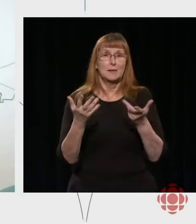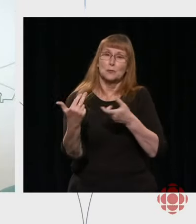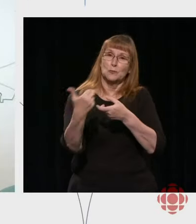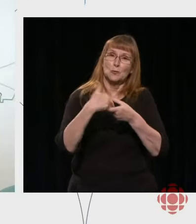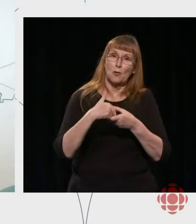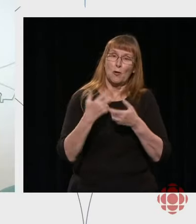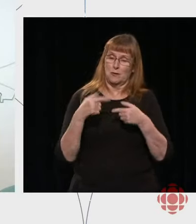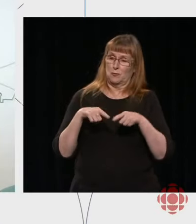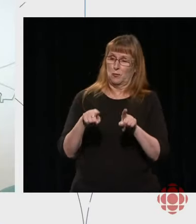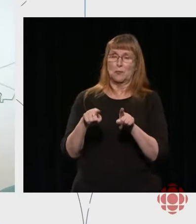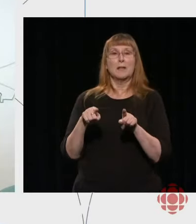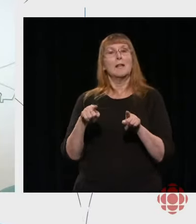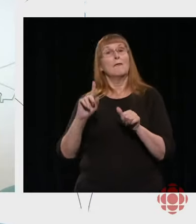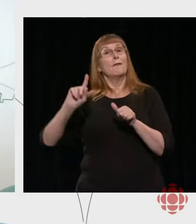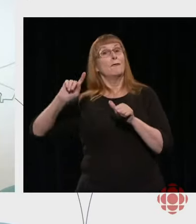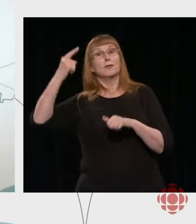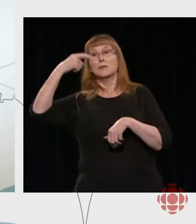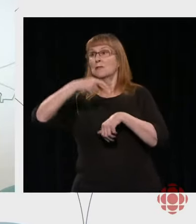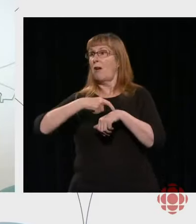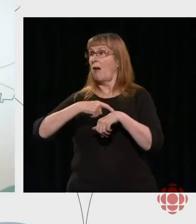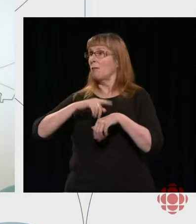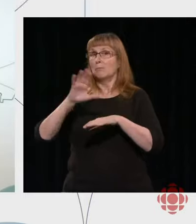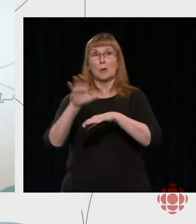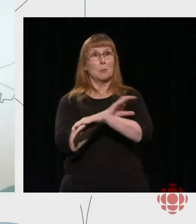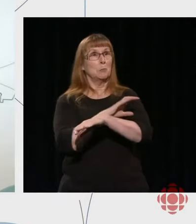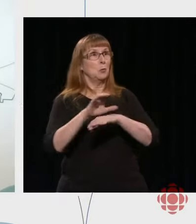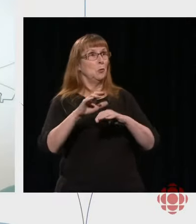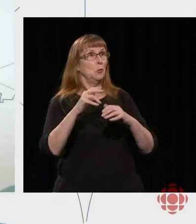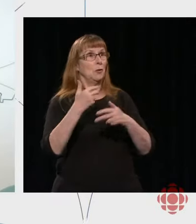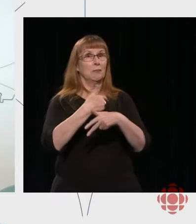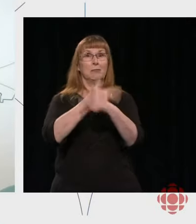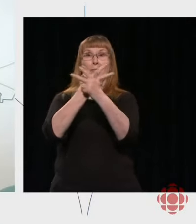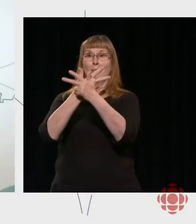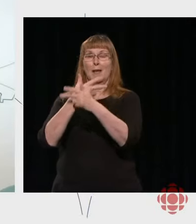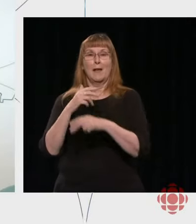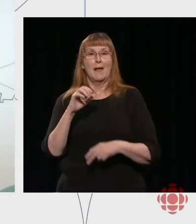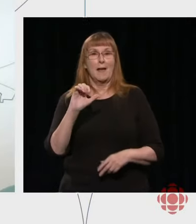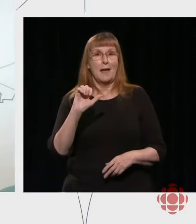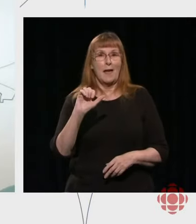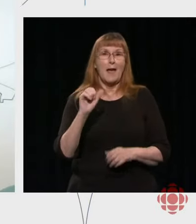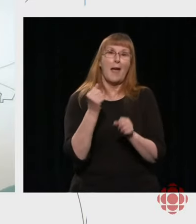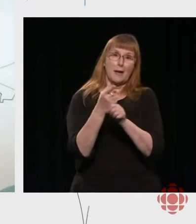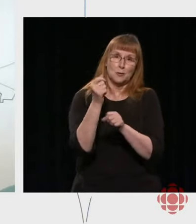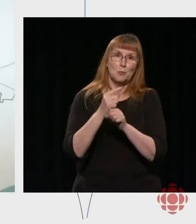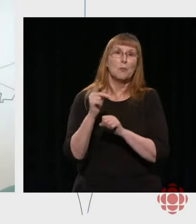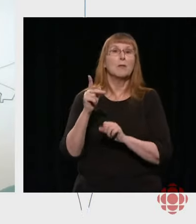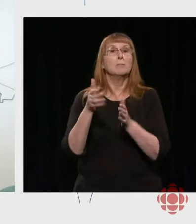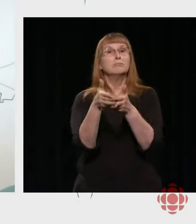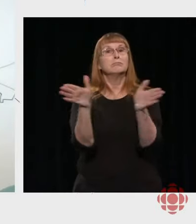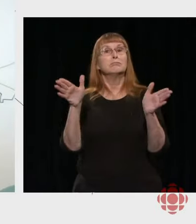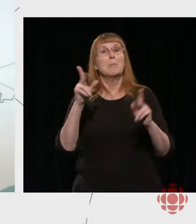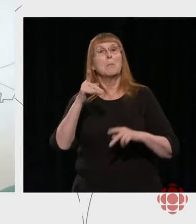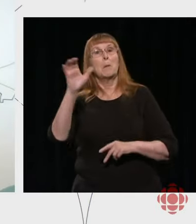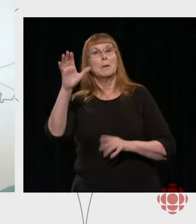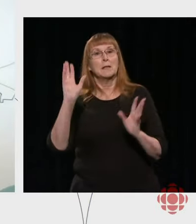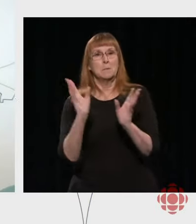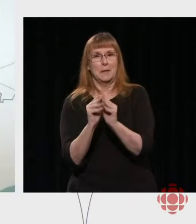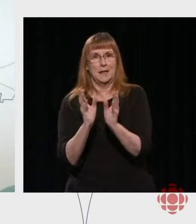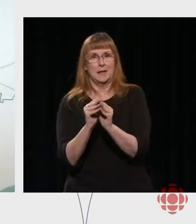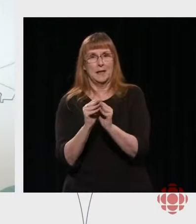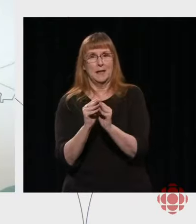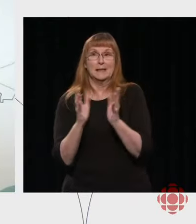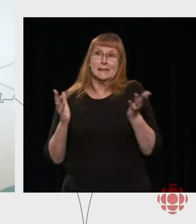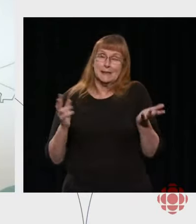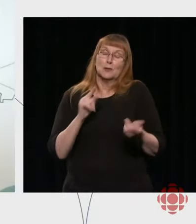us during this first virtual APM annual public meeting. It reminds us of the pandemic, but our